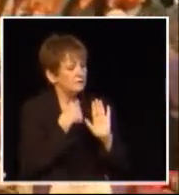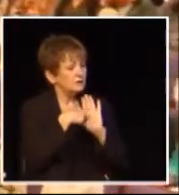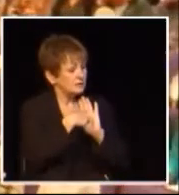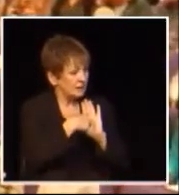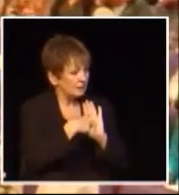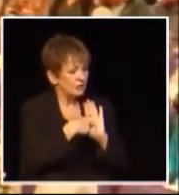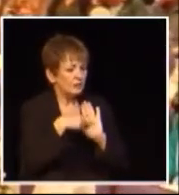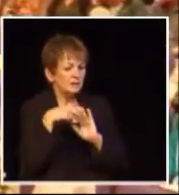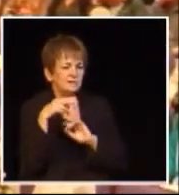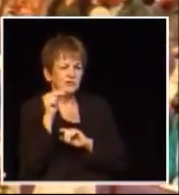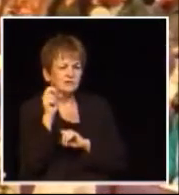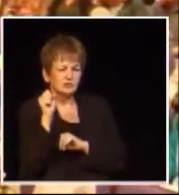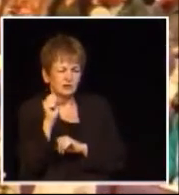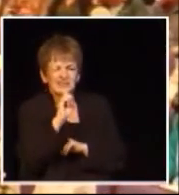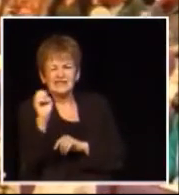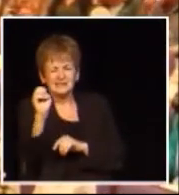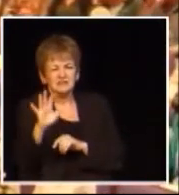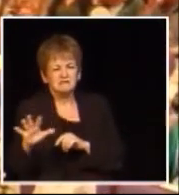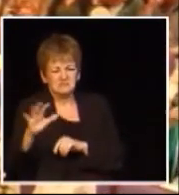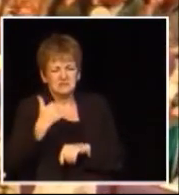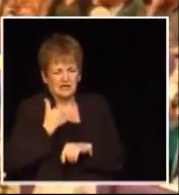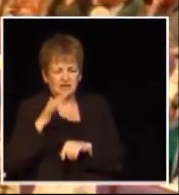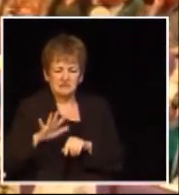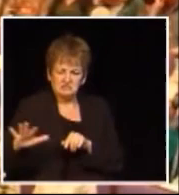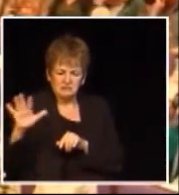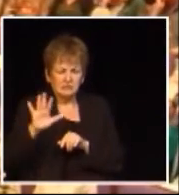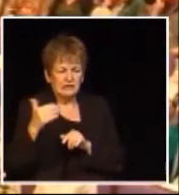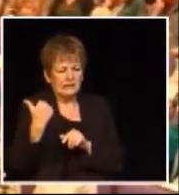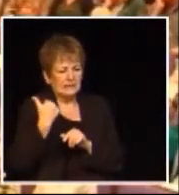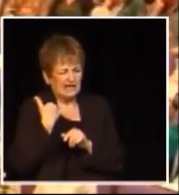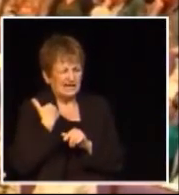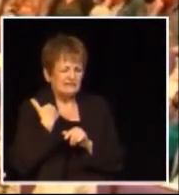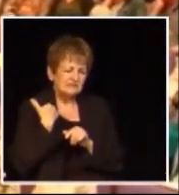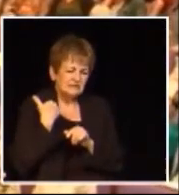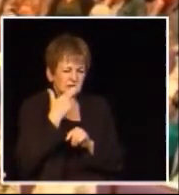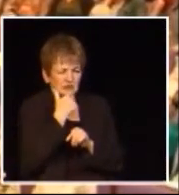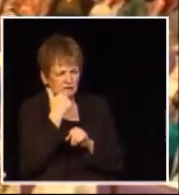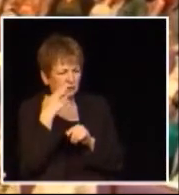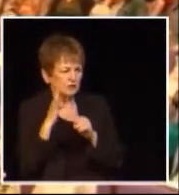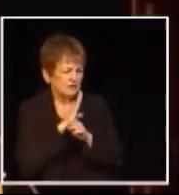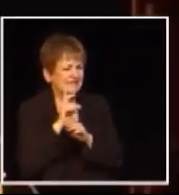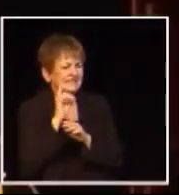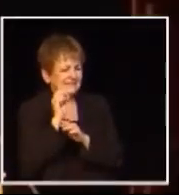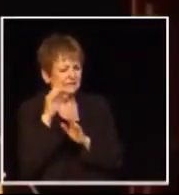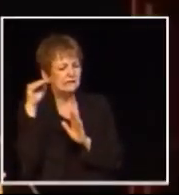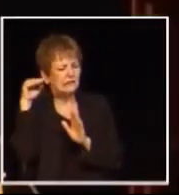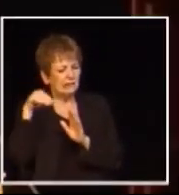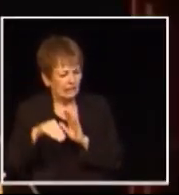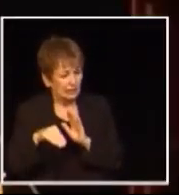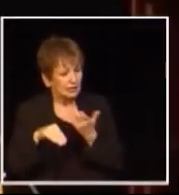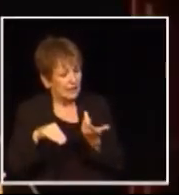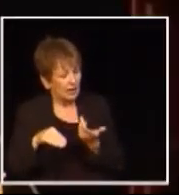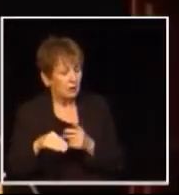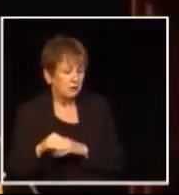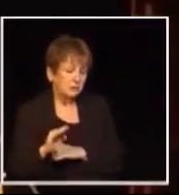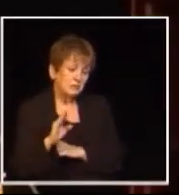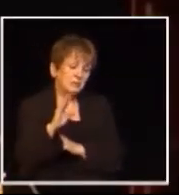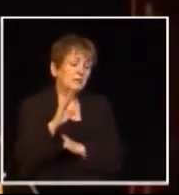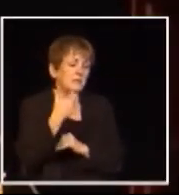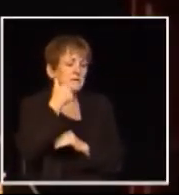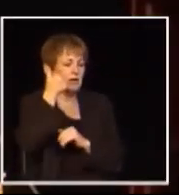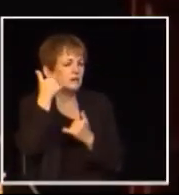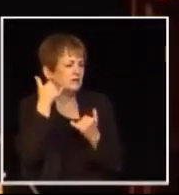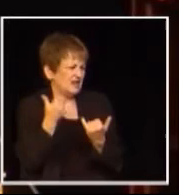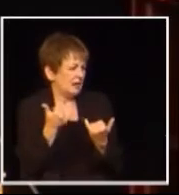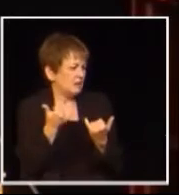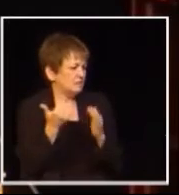it's shown in the maritime provinces for instance that there was a setback in terms of the business that the restaurants got but it picked up again so